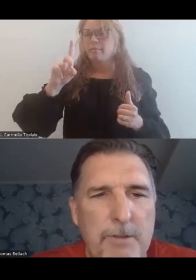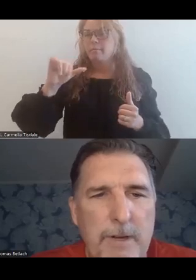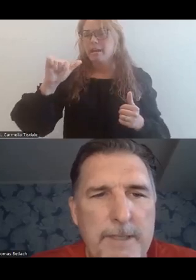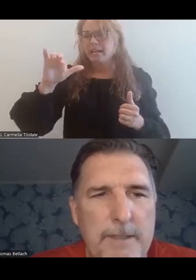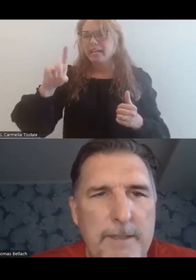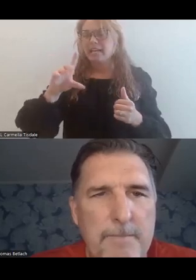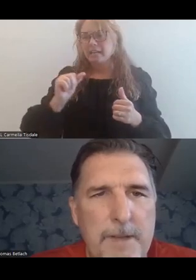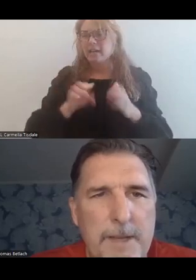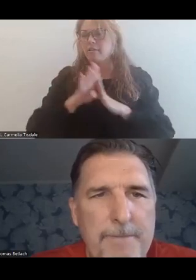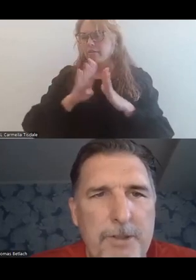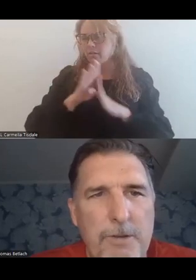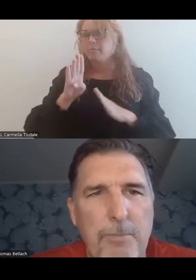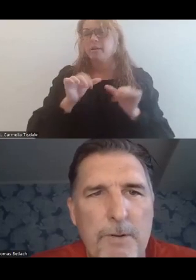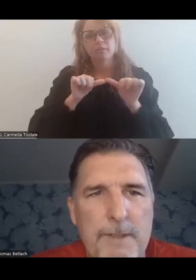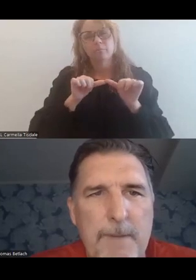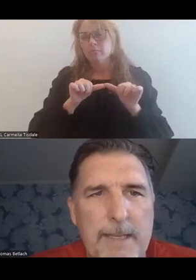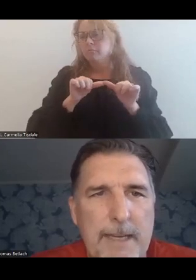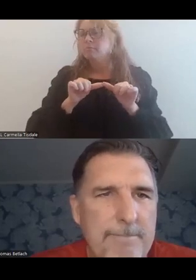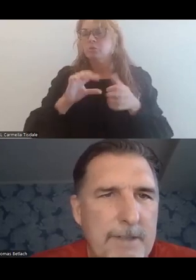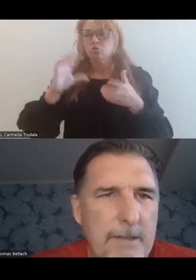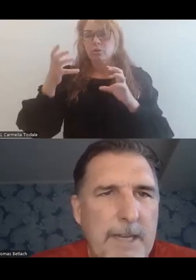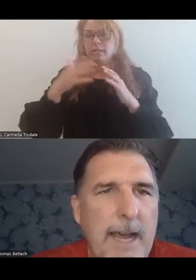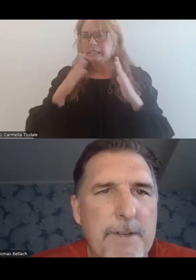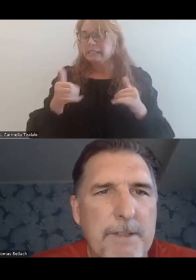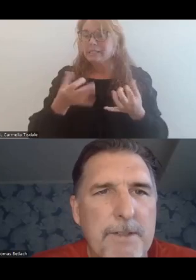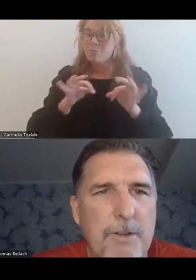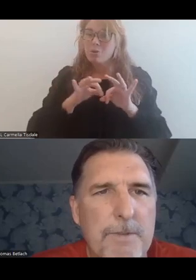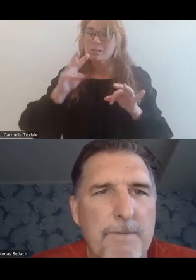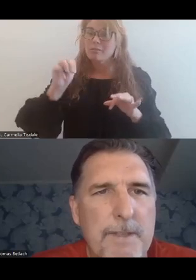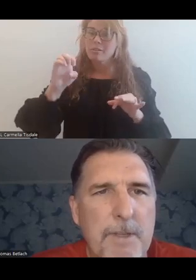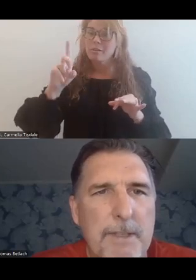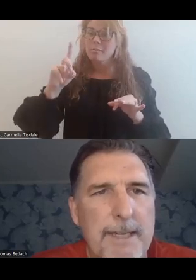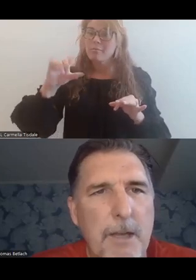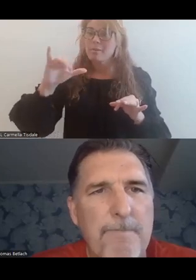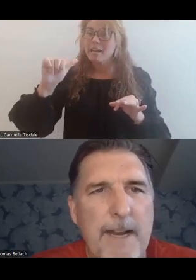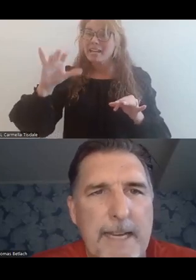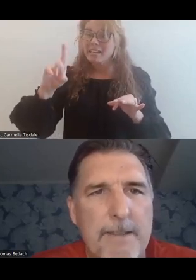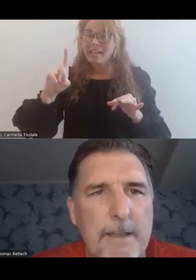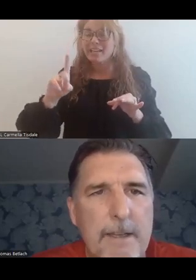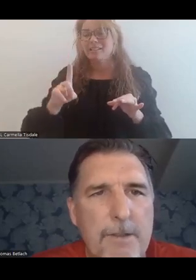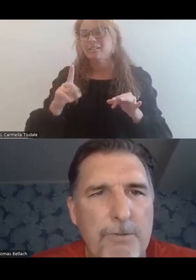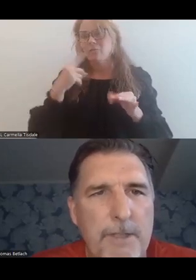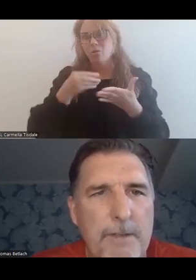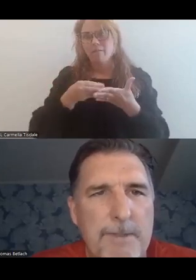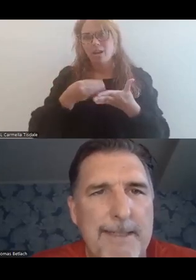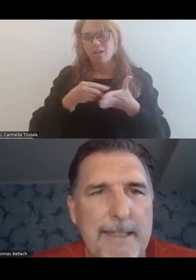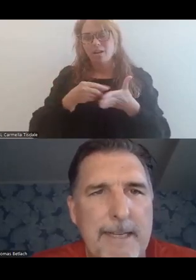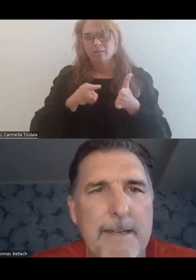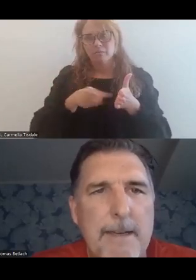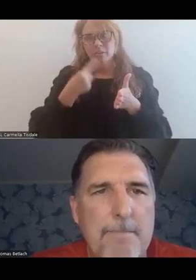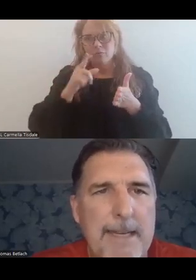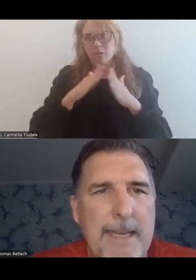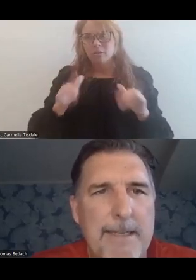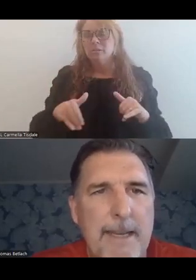sustainable crisis system. So the importance of Medicaid, you know, is obvious in terms of its ability to help finance those systems. And